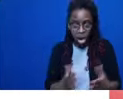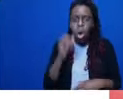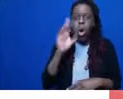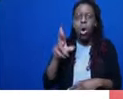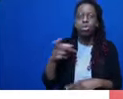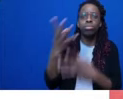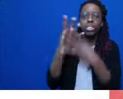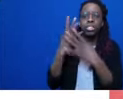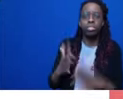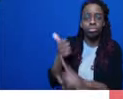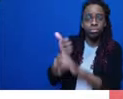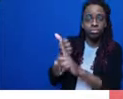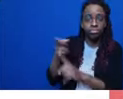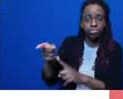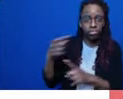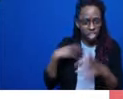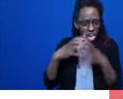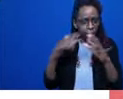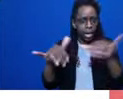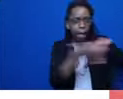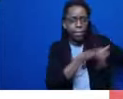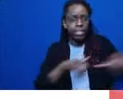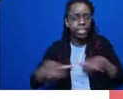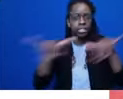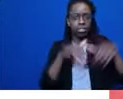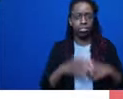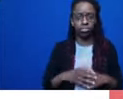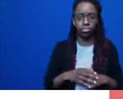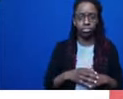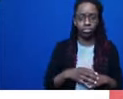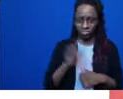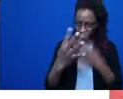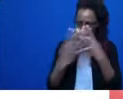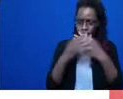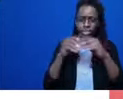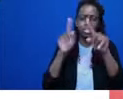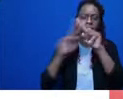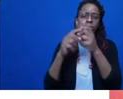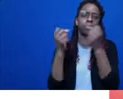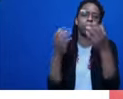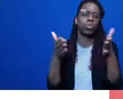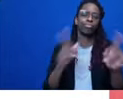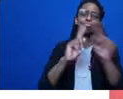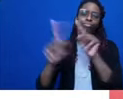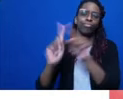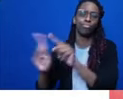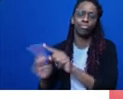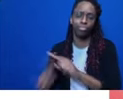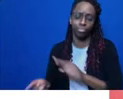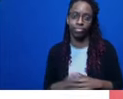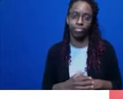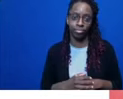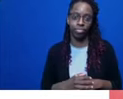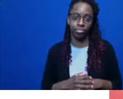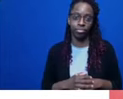that the jailer is also caged in multiple ways. And a really important lesson for